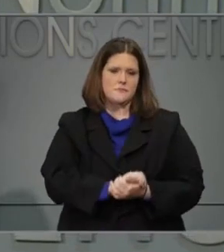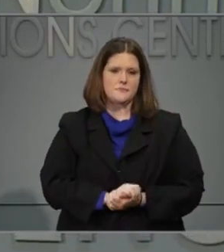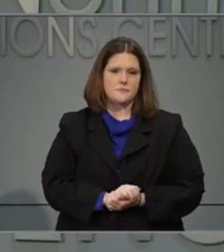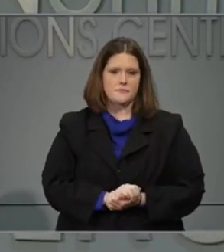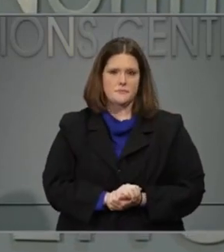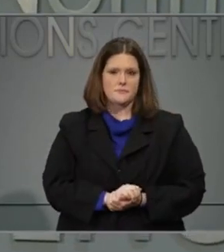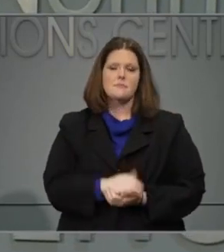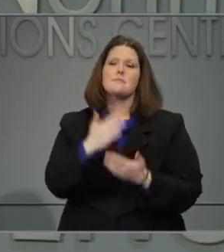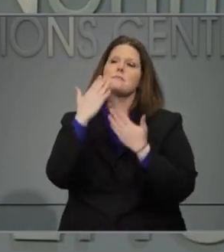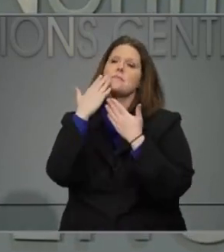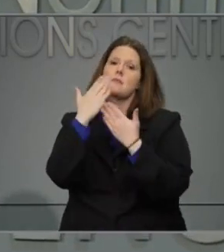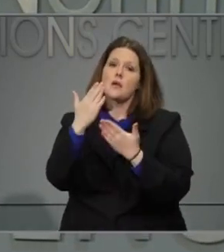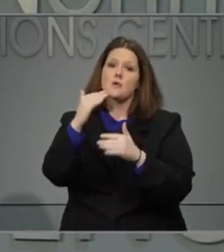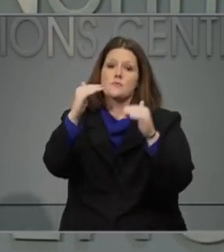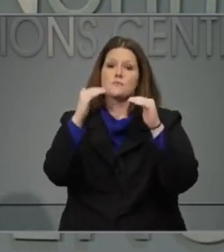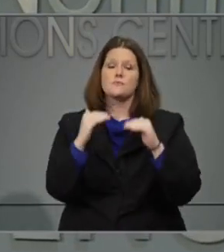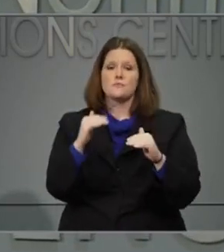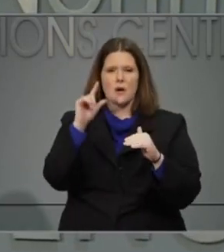Thanks. Next question please.